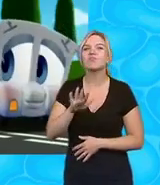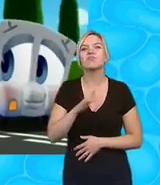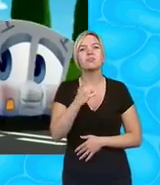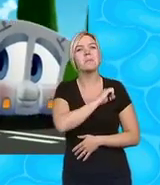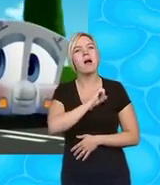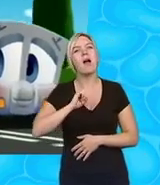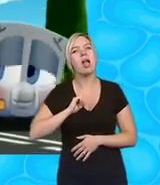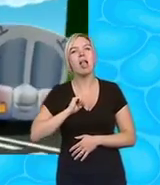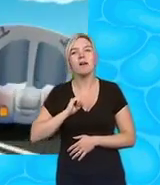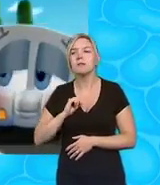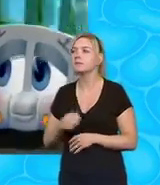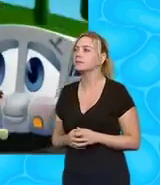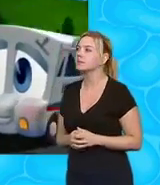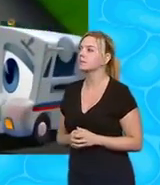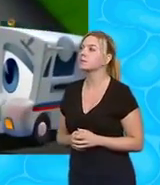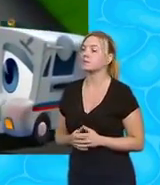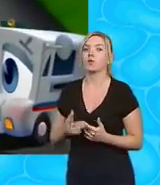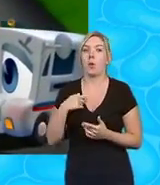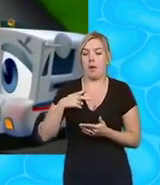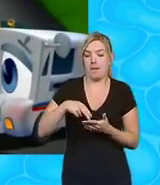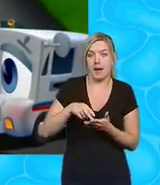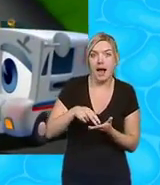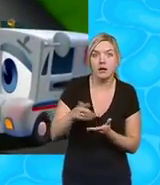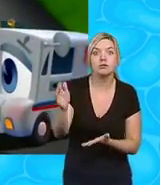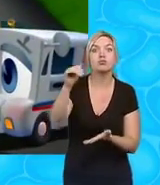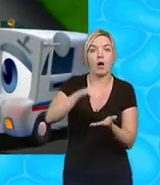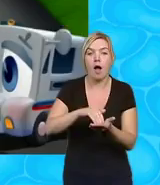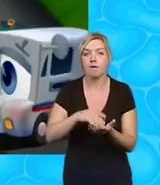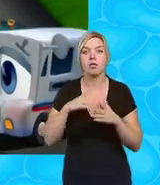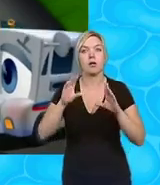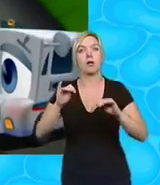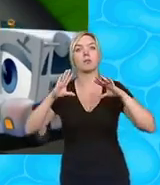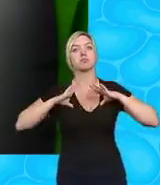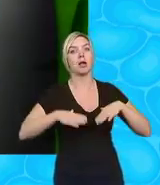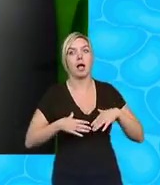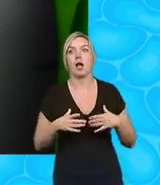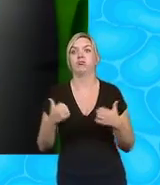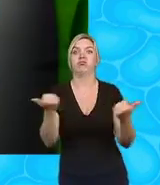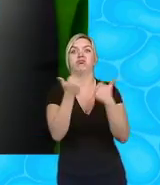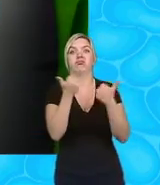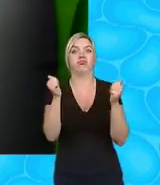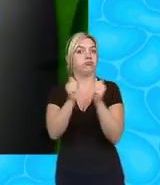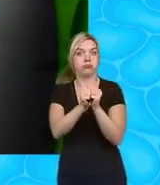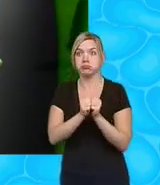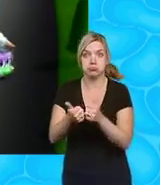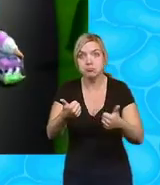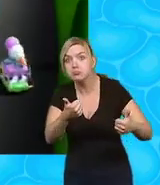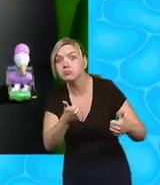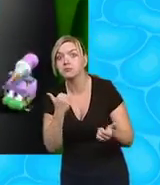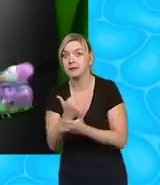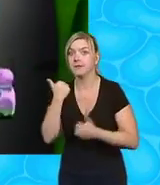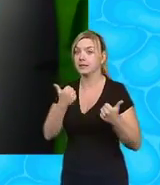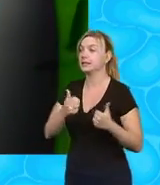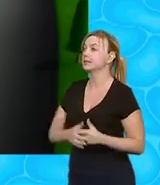so how about after we paint our way there we take a stretch break all right let's go a break sounds good